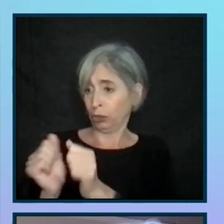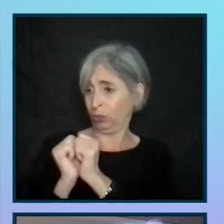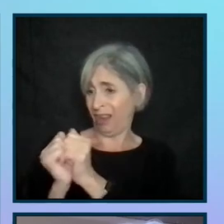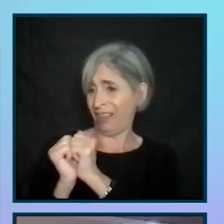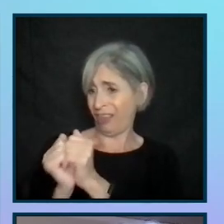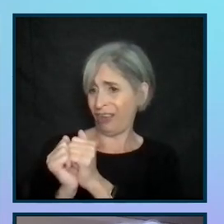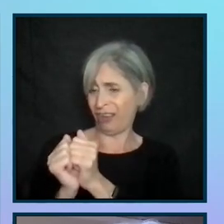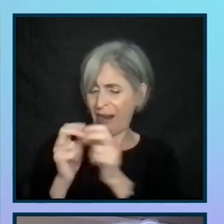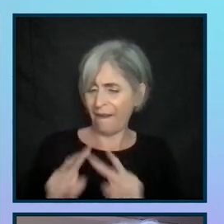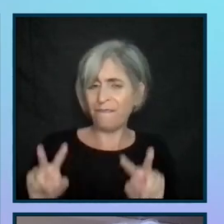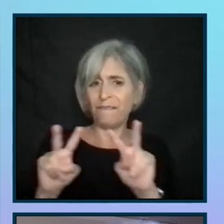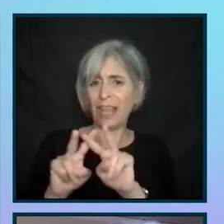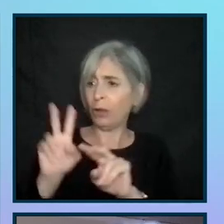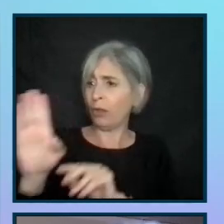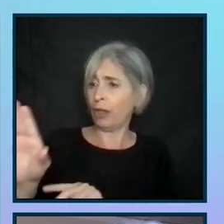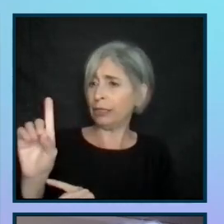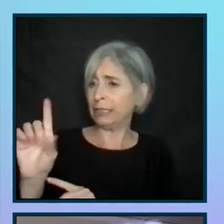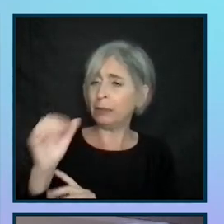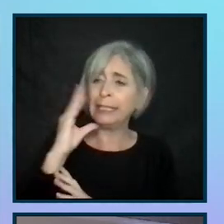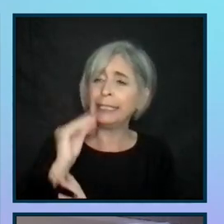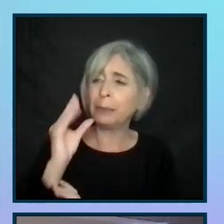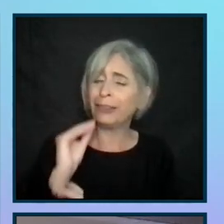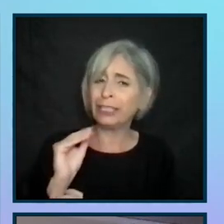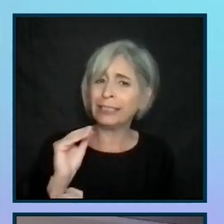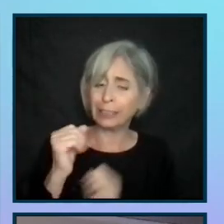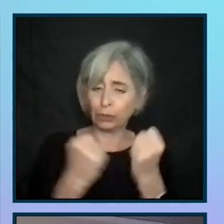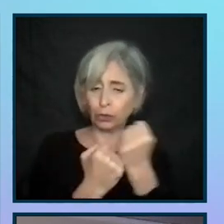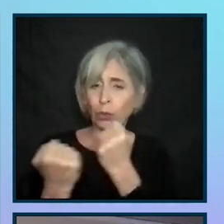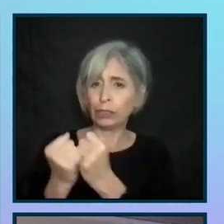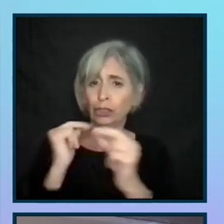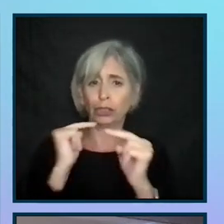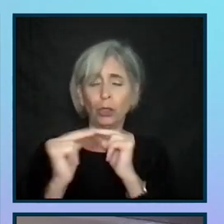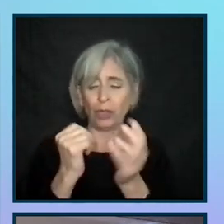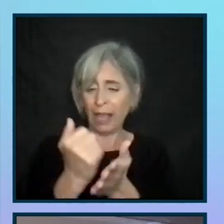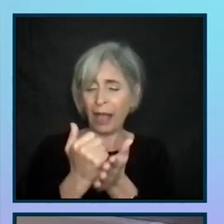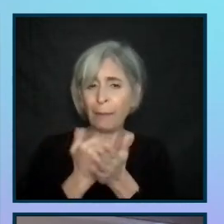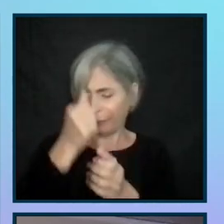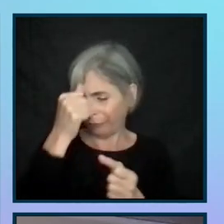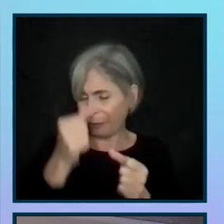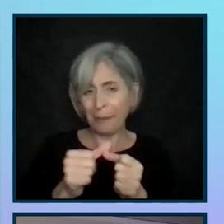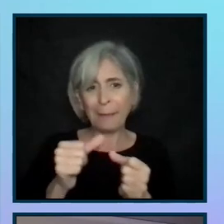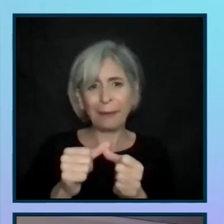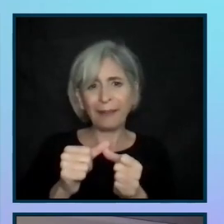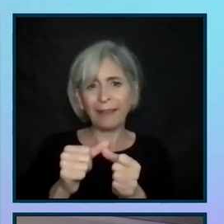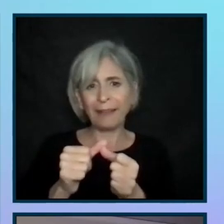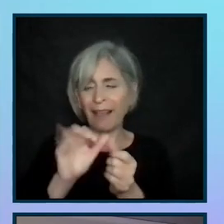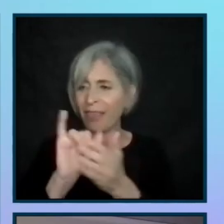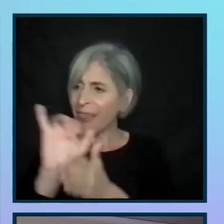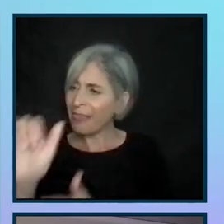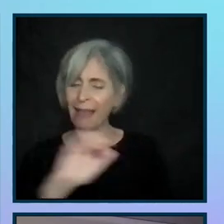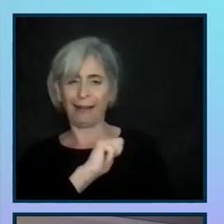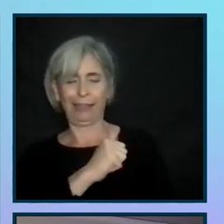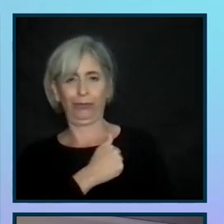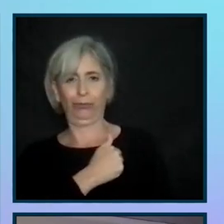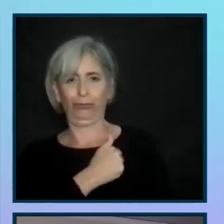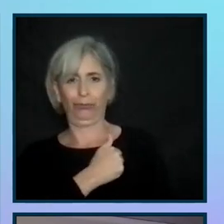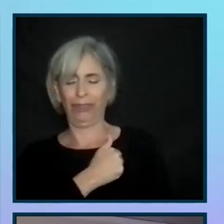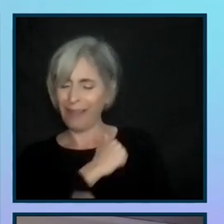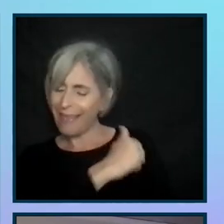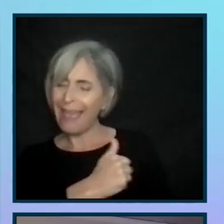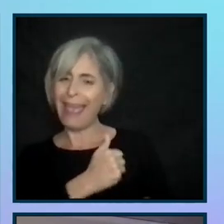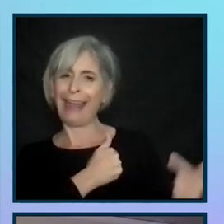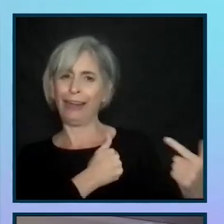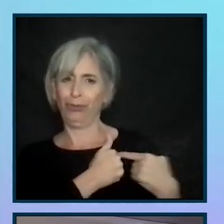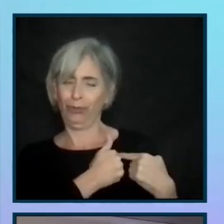and value the disability experience. Structured negotiation helps me remember that attitude, attitude